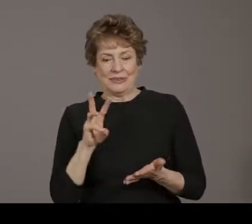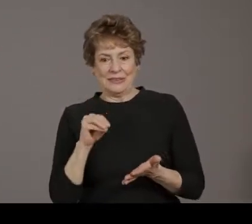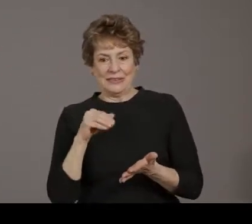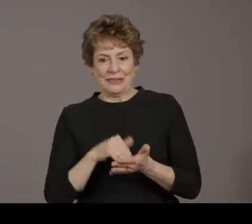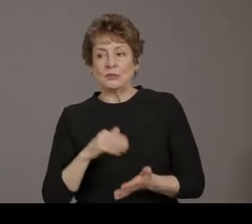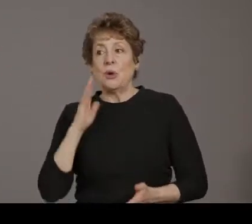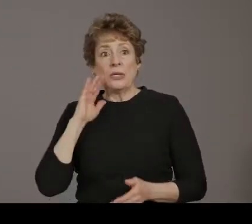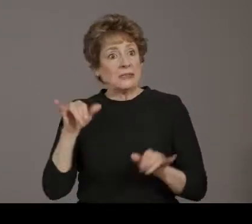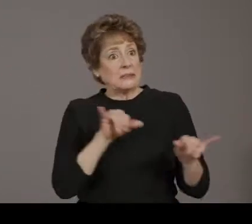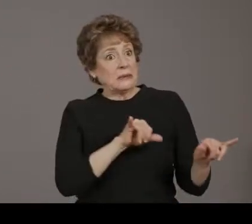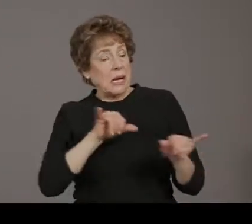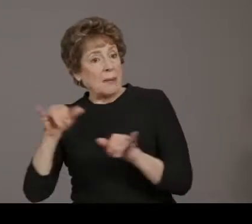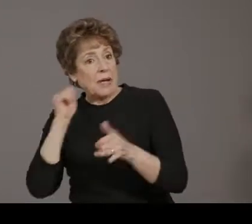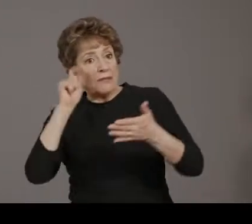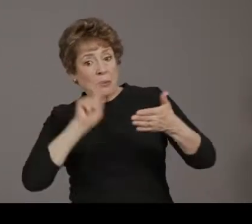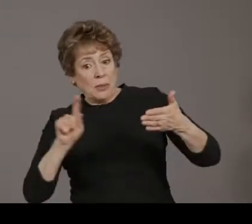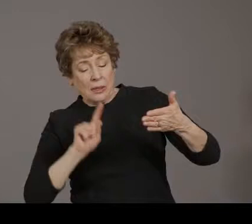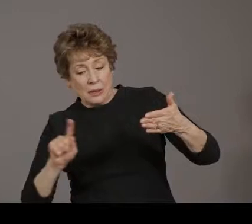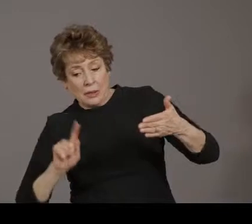less doses.